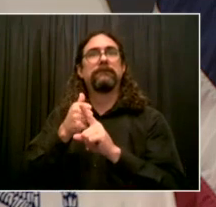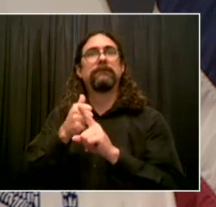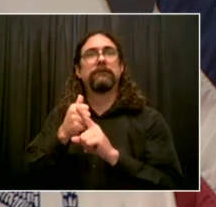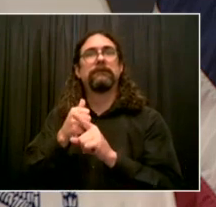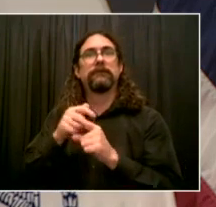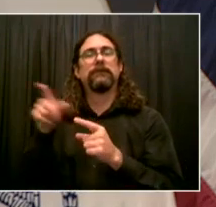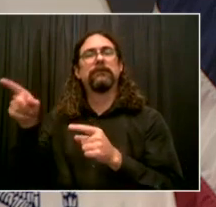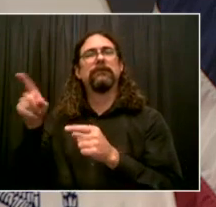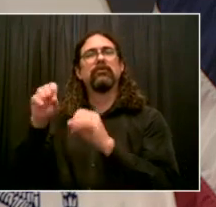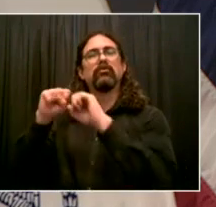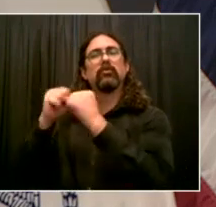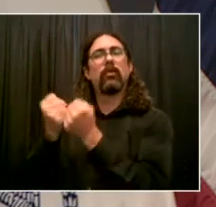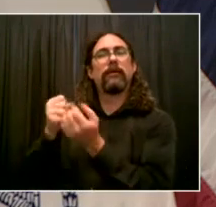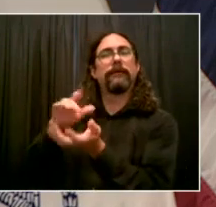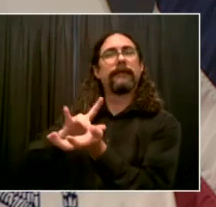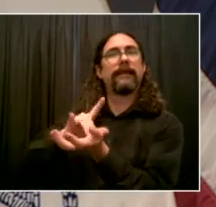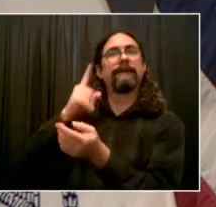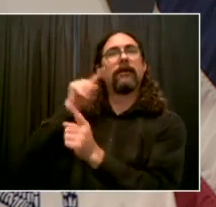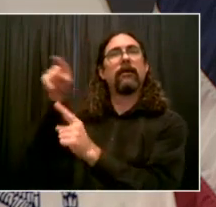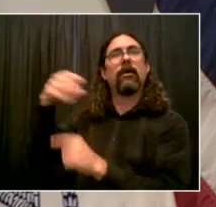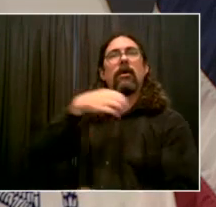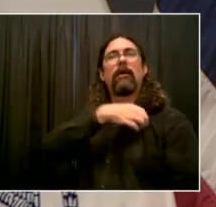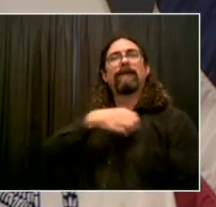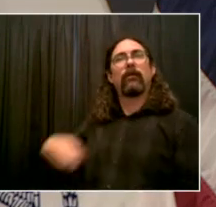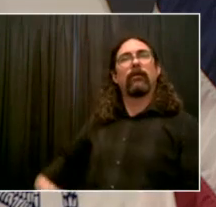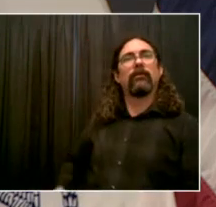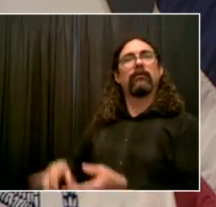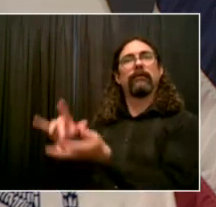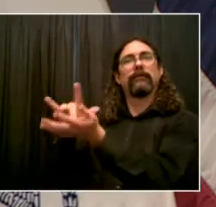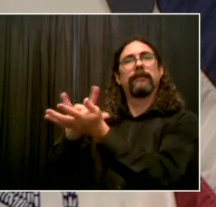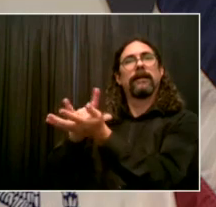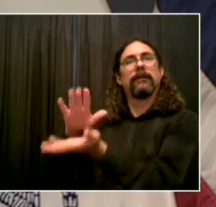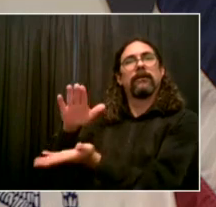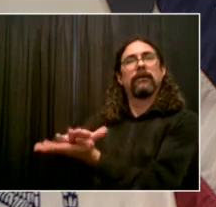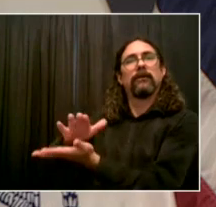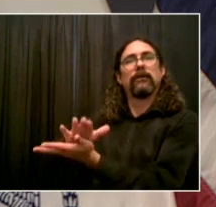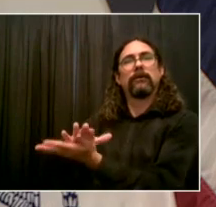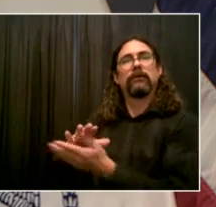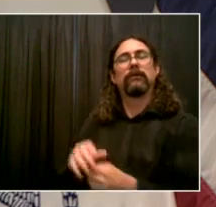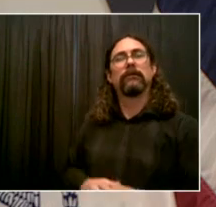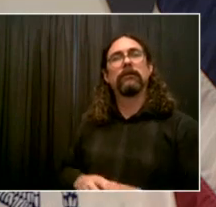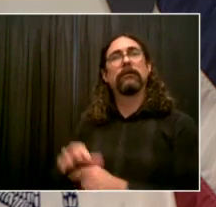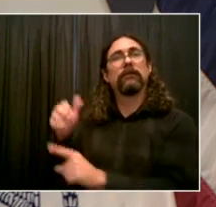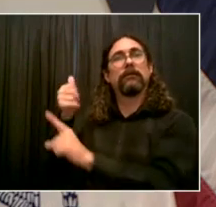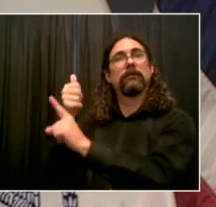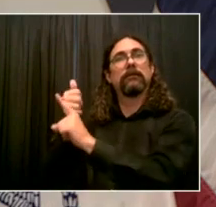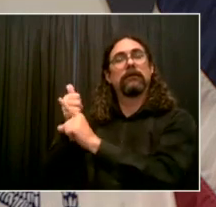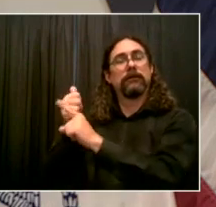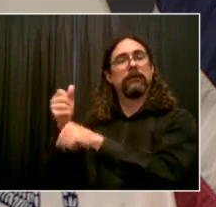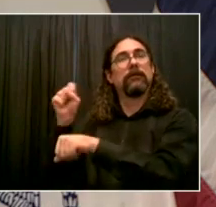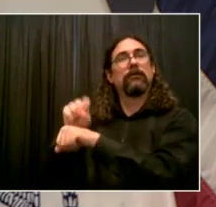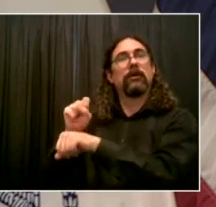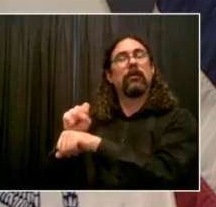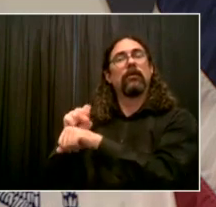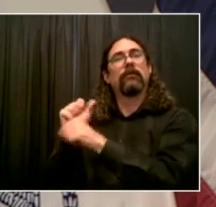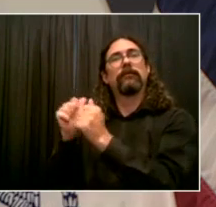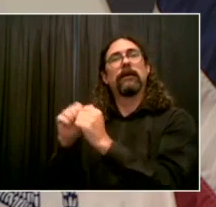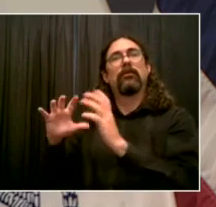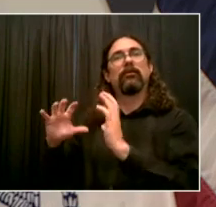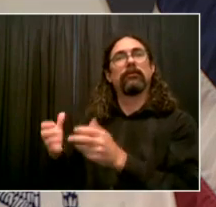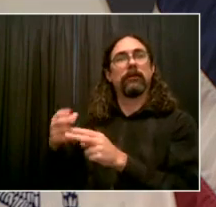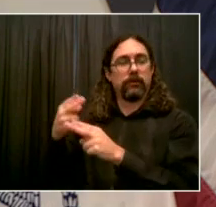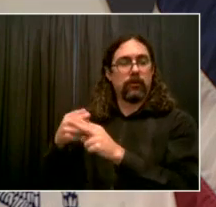action, working with the organization Partners in Health, literally taking the concept of going out into